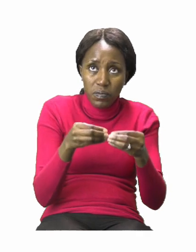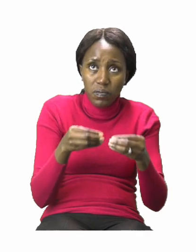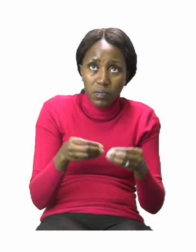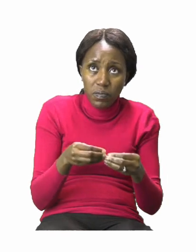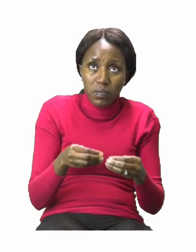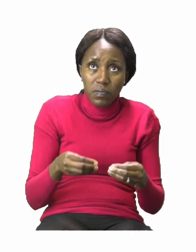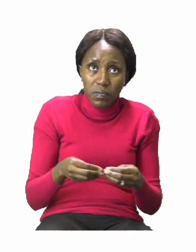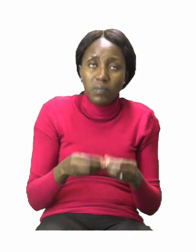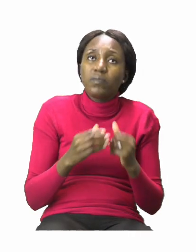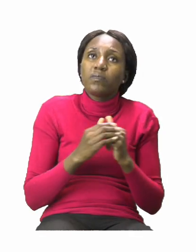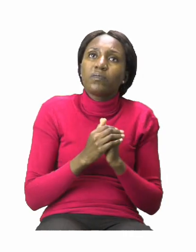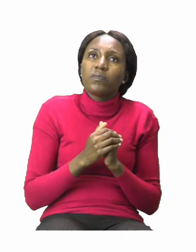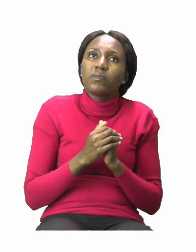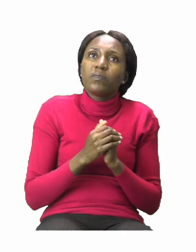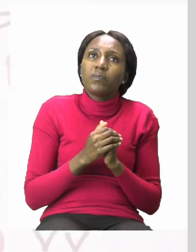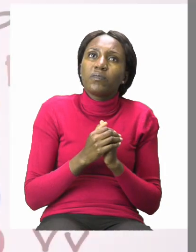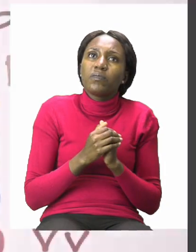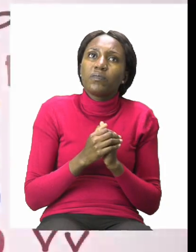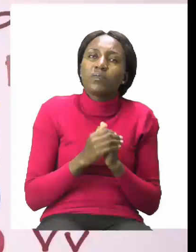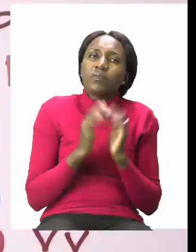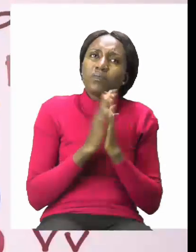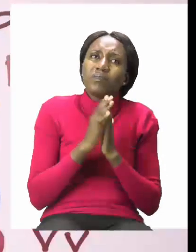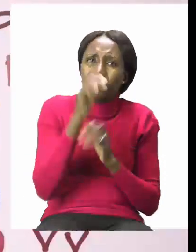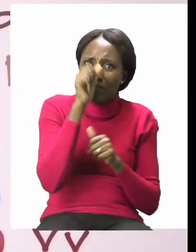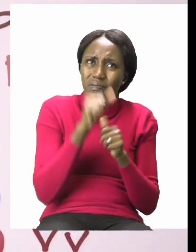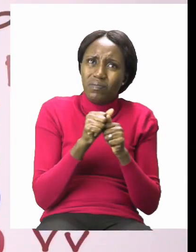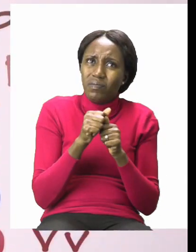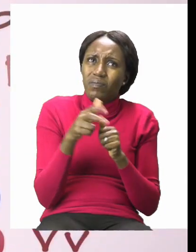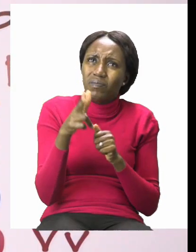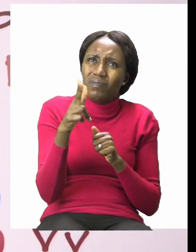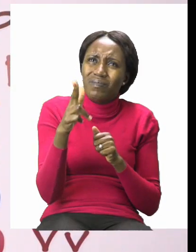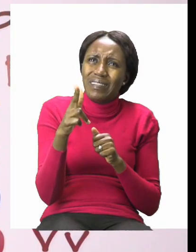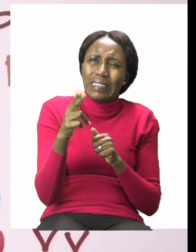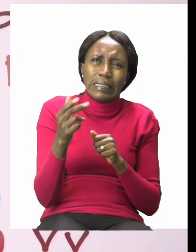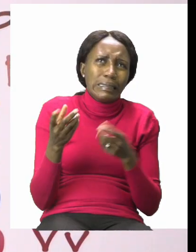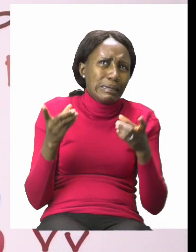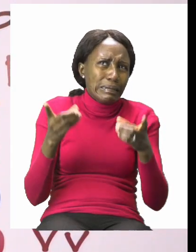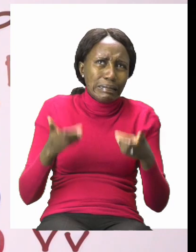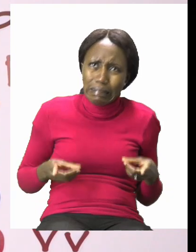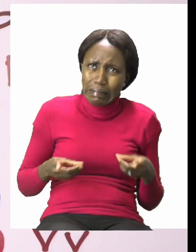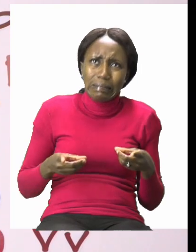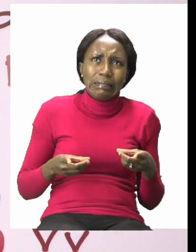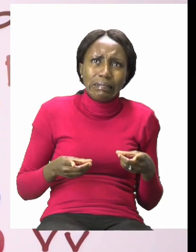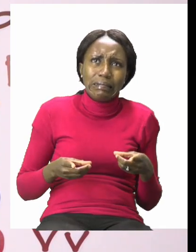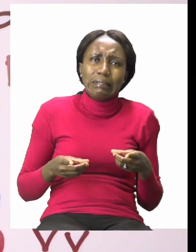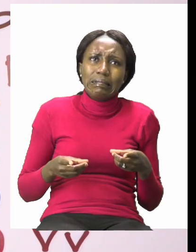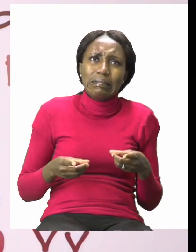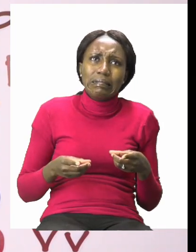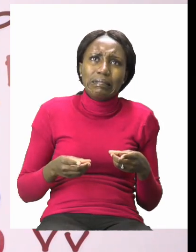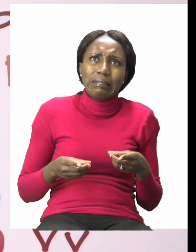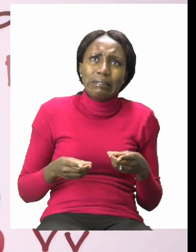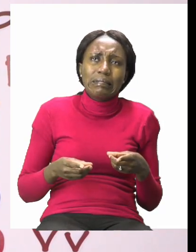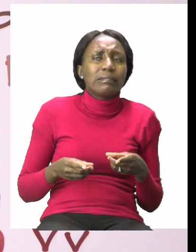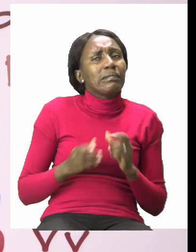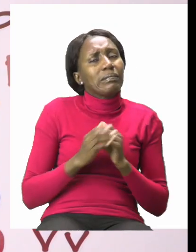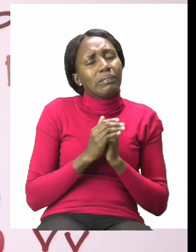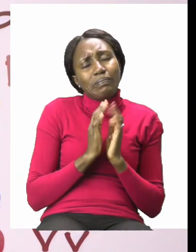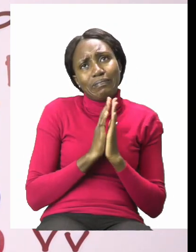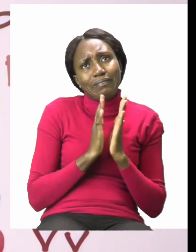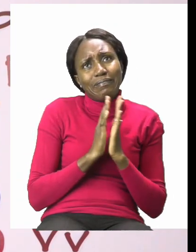once again, boys and girls, a pair of scissors is dangerous. I don't know how many times I have to say this.